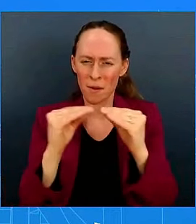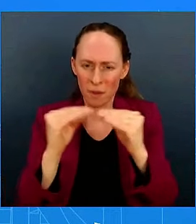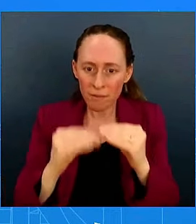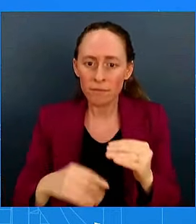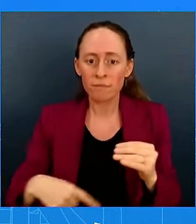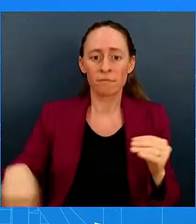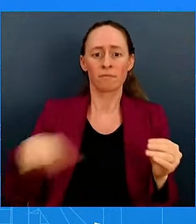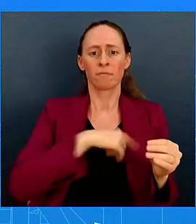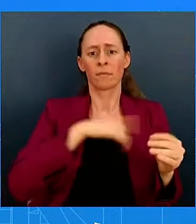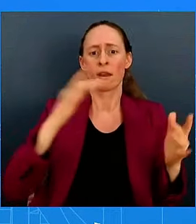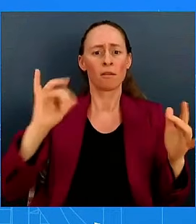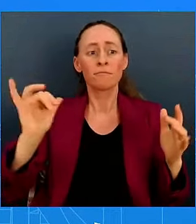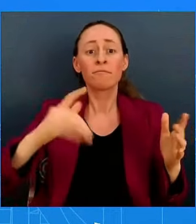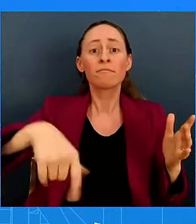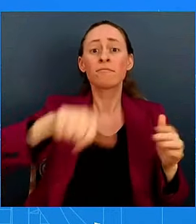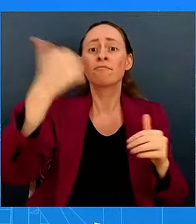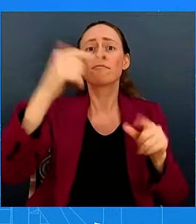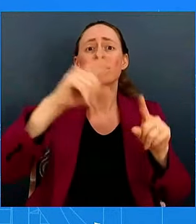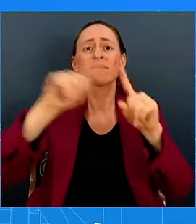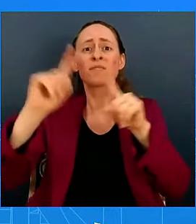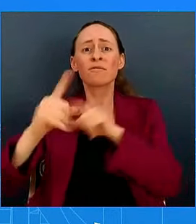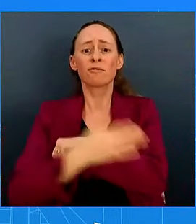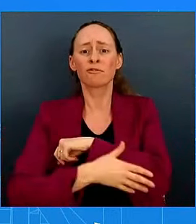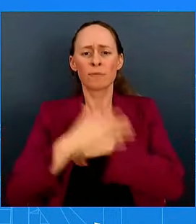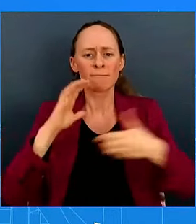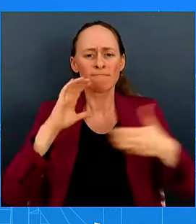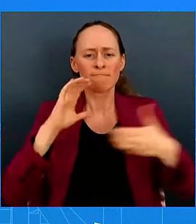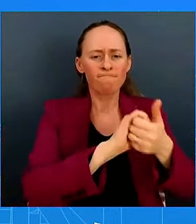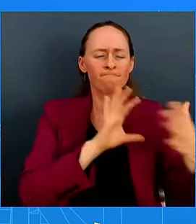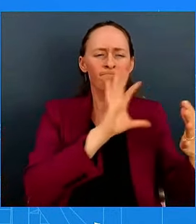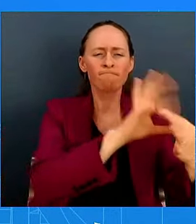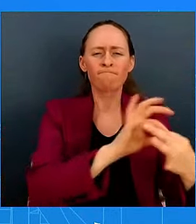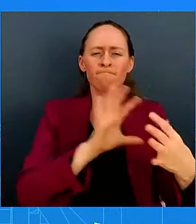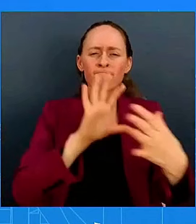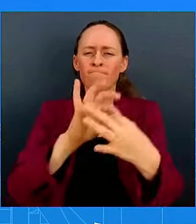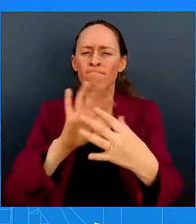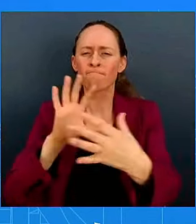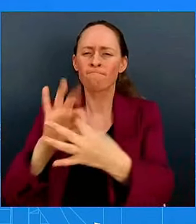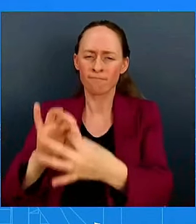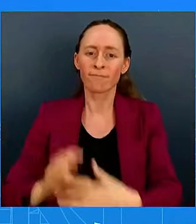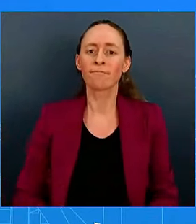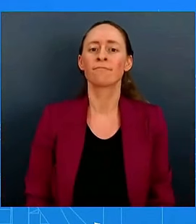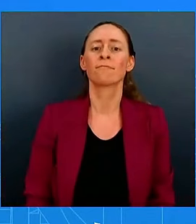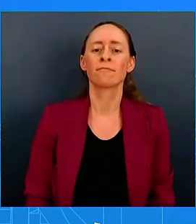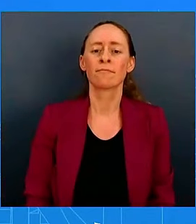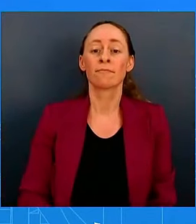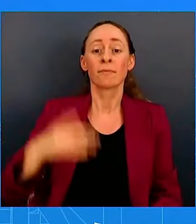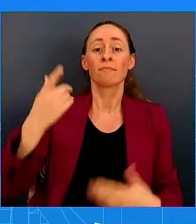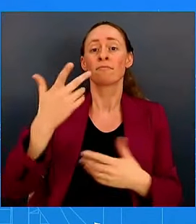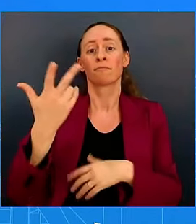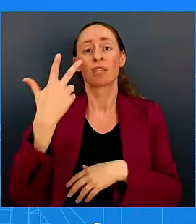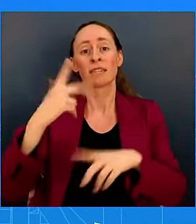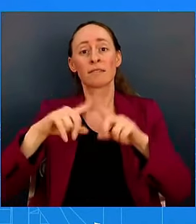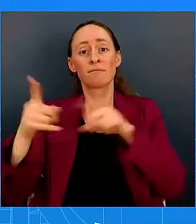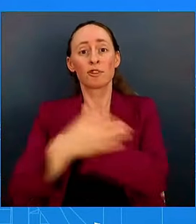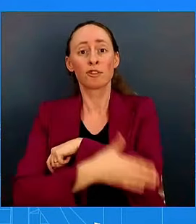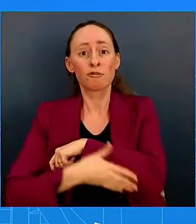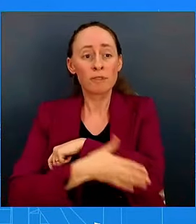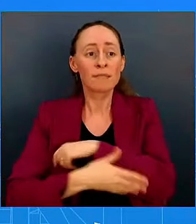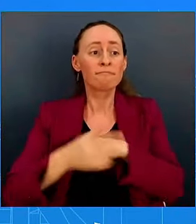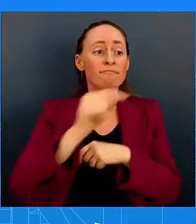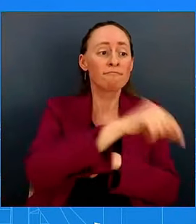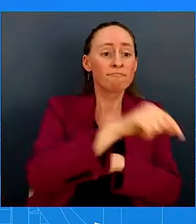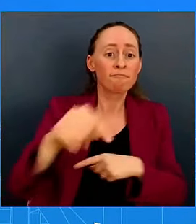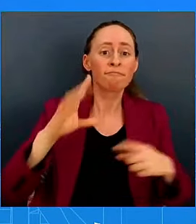So think about AUKUS, for instance, or the trilateral Camp David Summit with Japan and South Korea, the first-ever U.S.-Japan